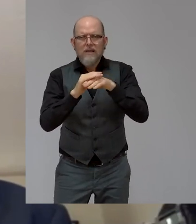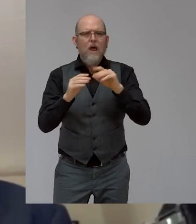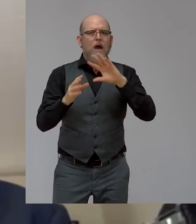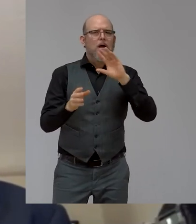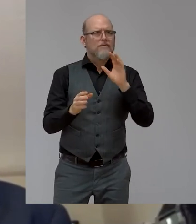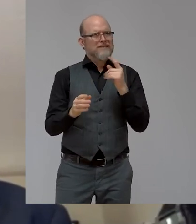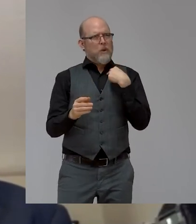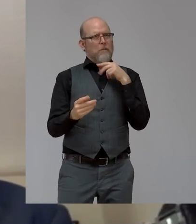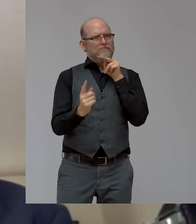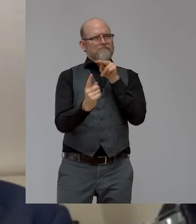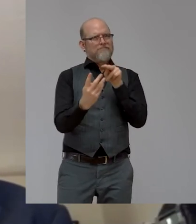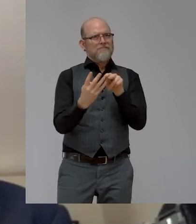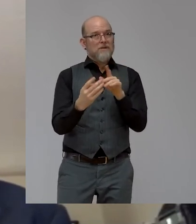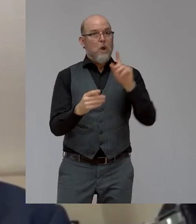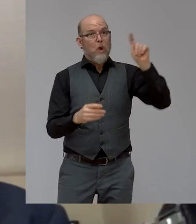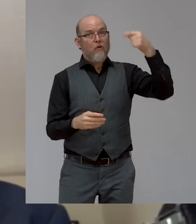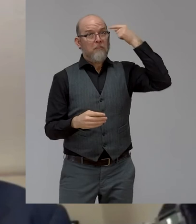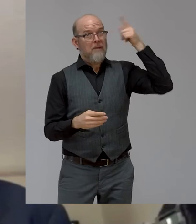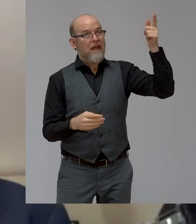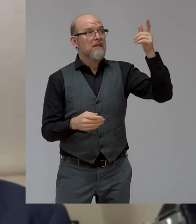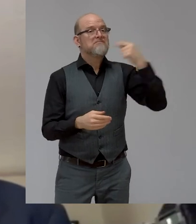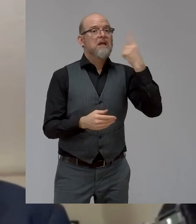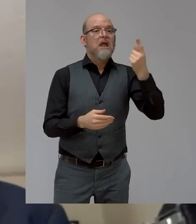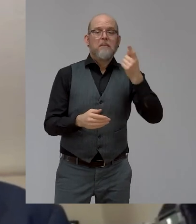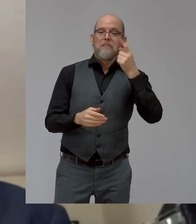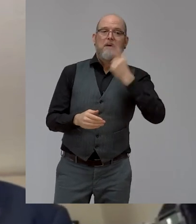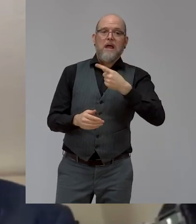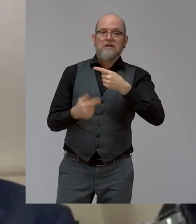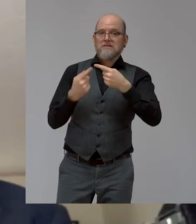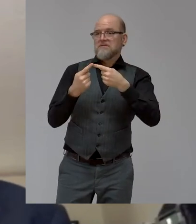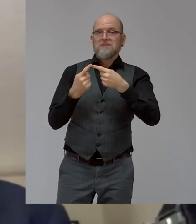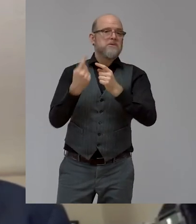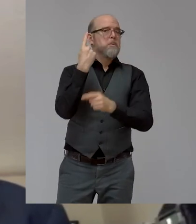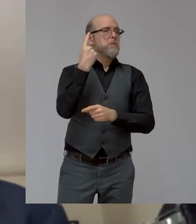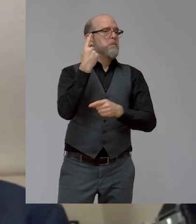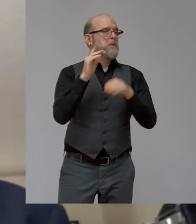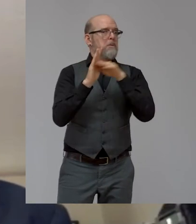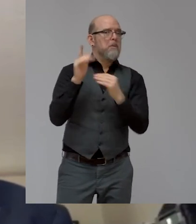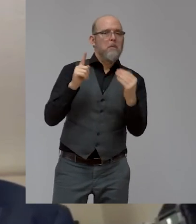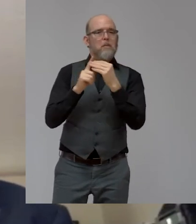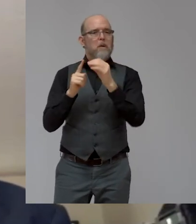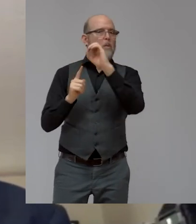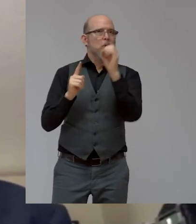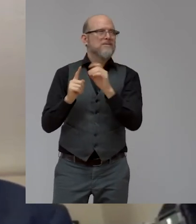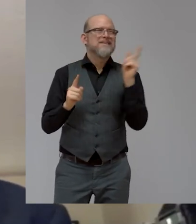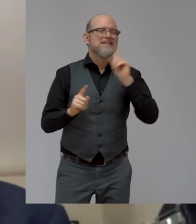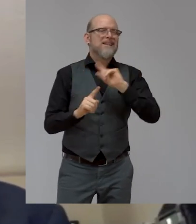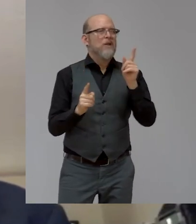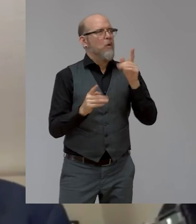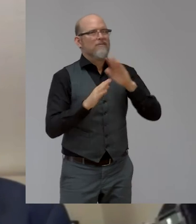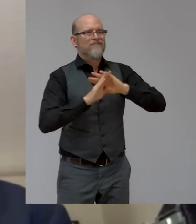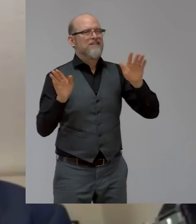decide to implement this tool, and that's it. No, we need transportation services, we need personal assistance support